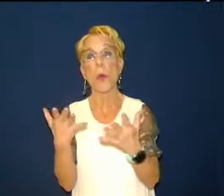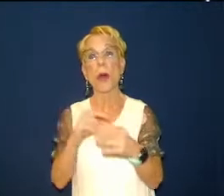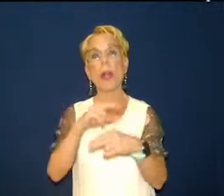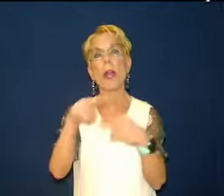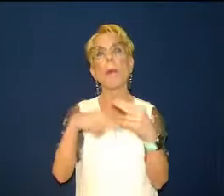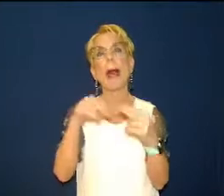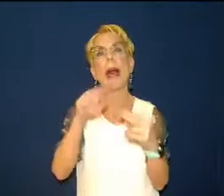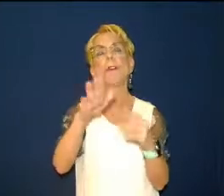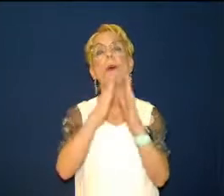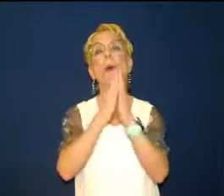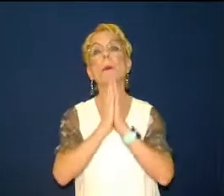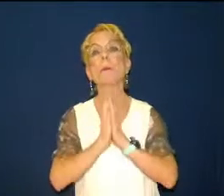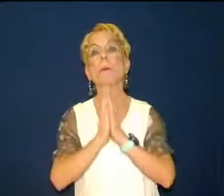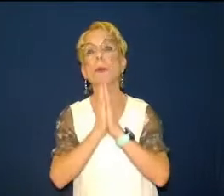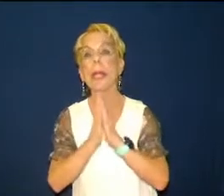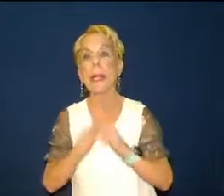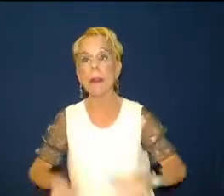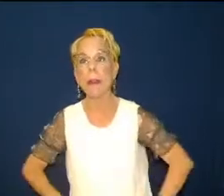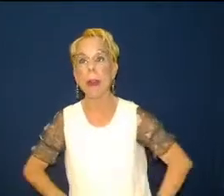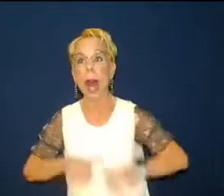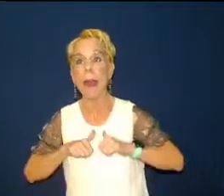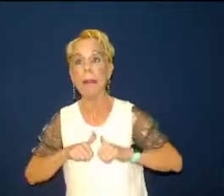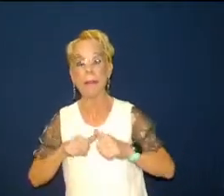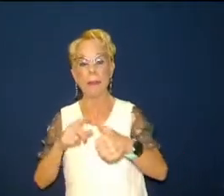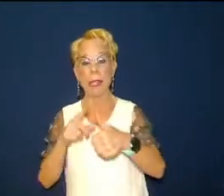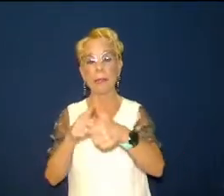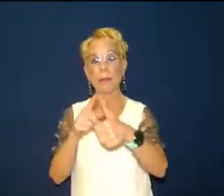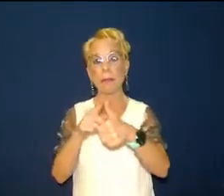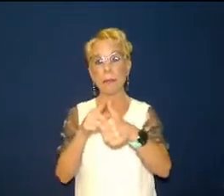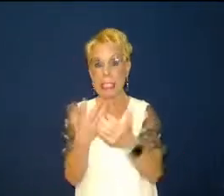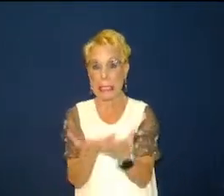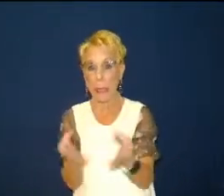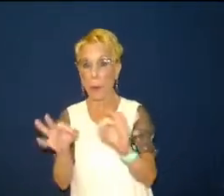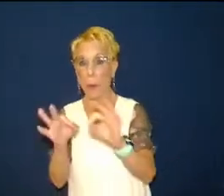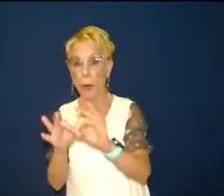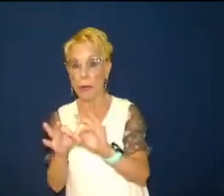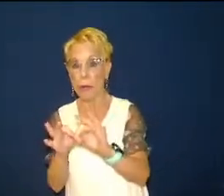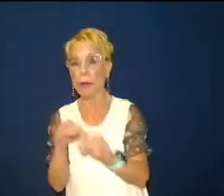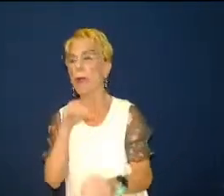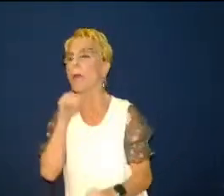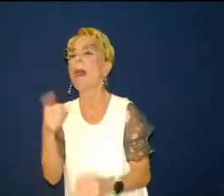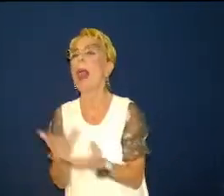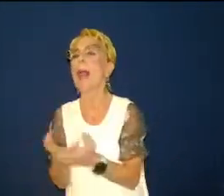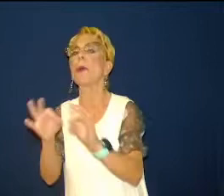is prayer the engine or the caboose of your prayer of your spiritual life